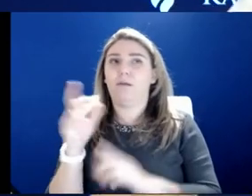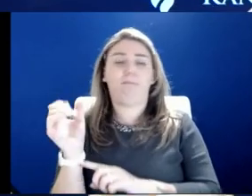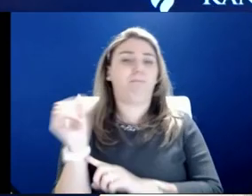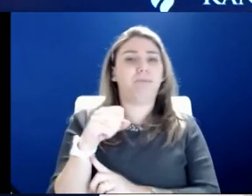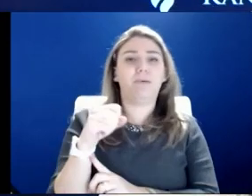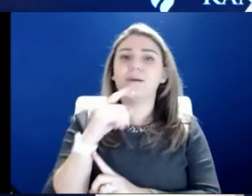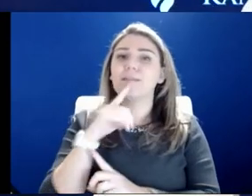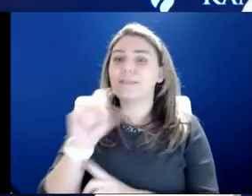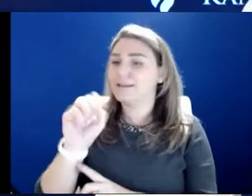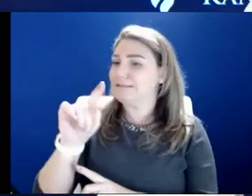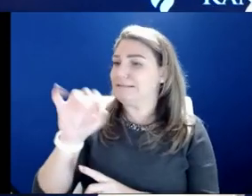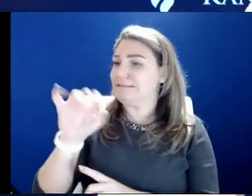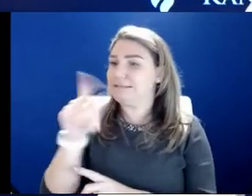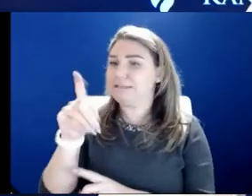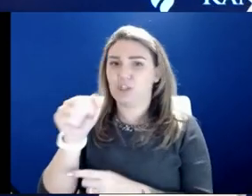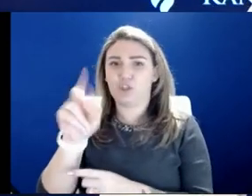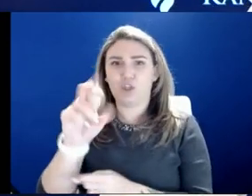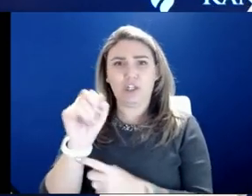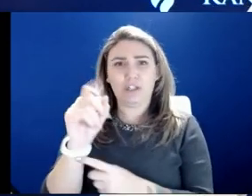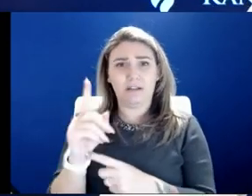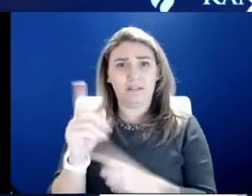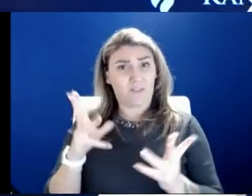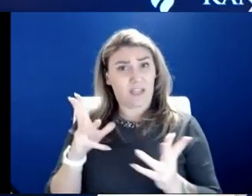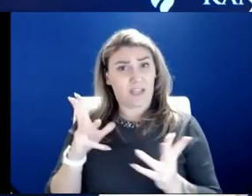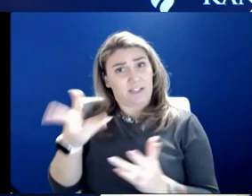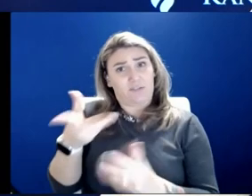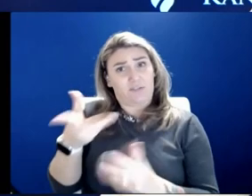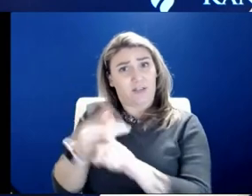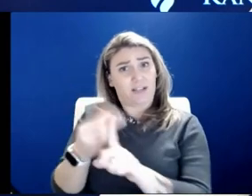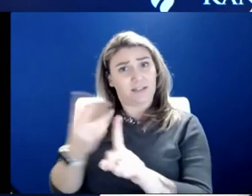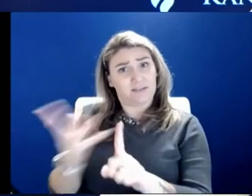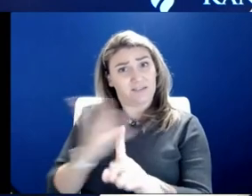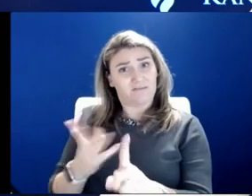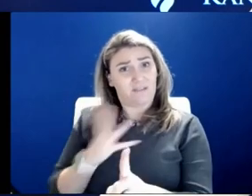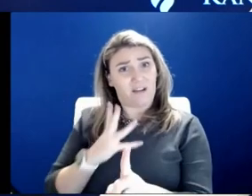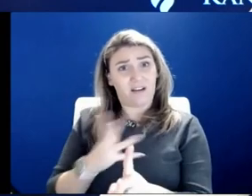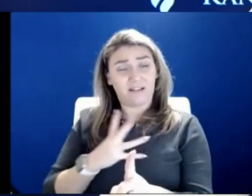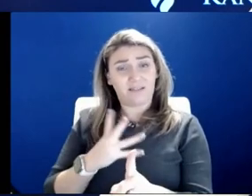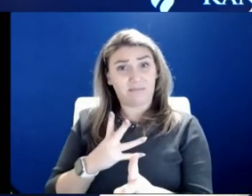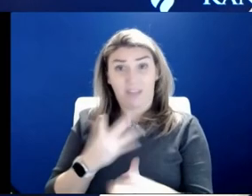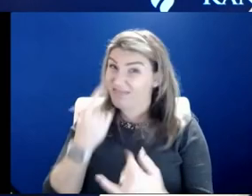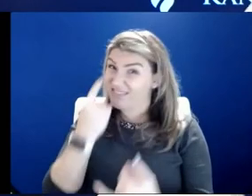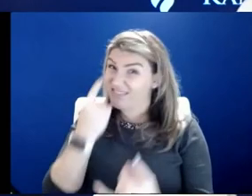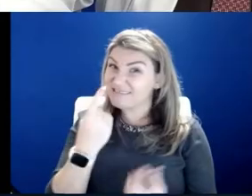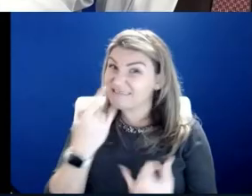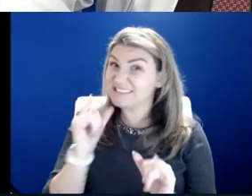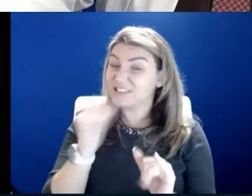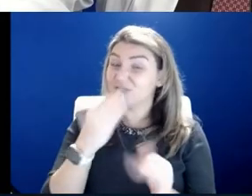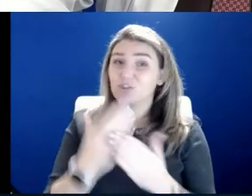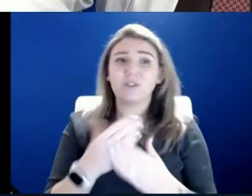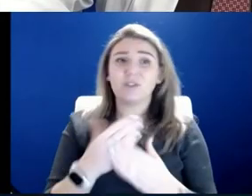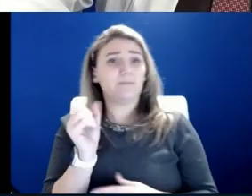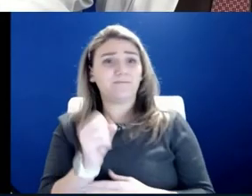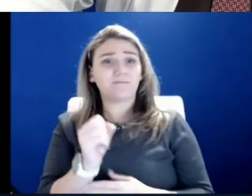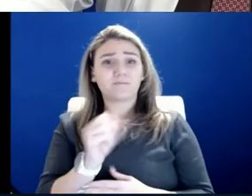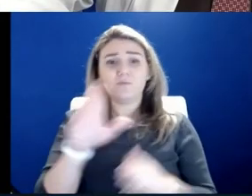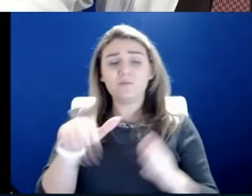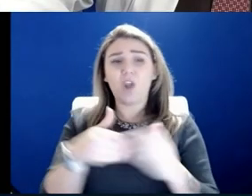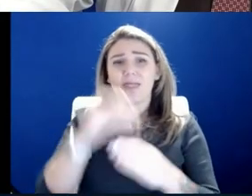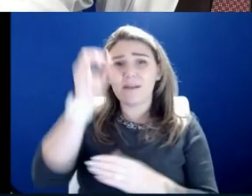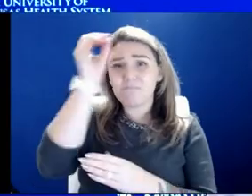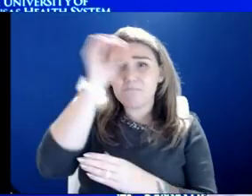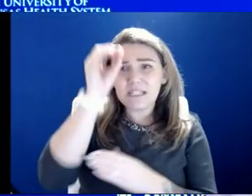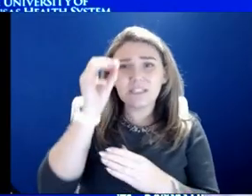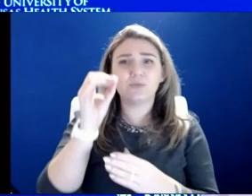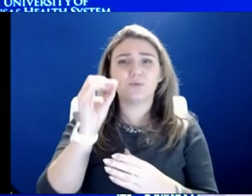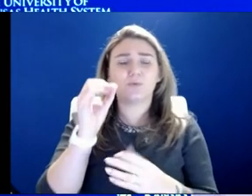I've been bad, but I've got all my vaccines. Well, you know, thank you. Still pretty good. Yep. Yeah. I mean, I think all these, these opinions continue to be